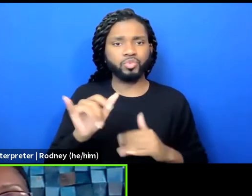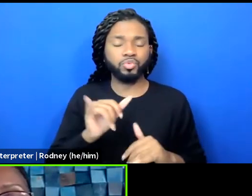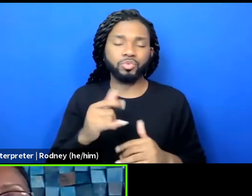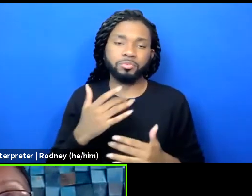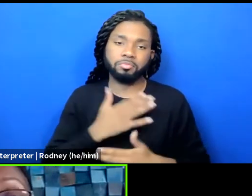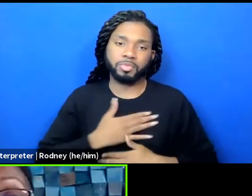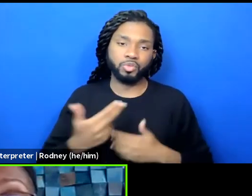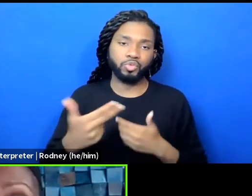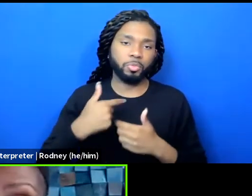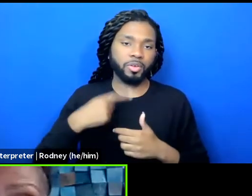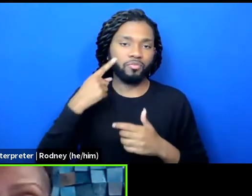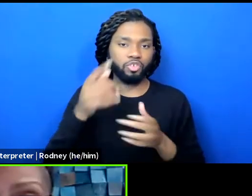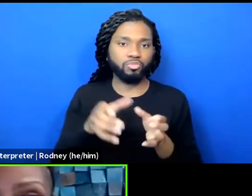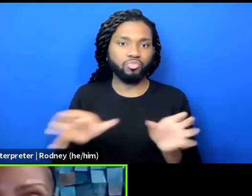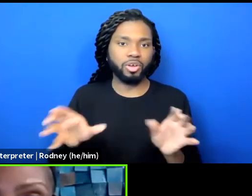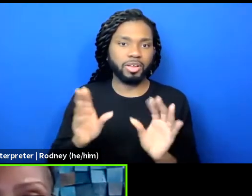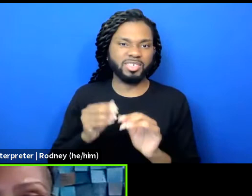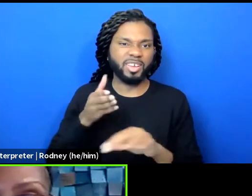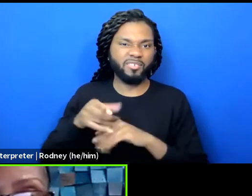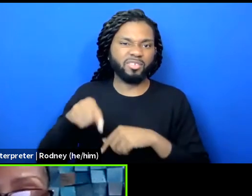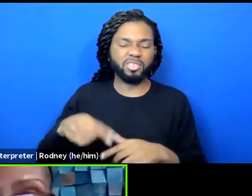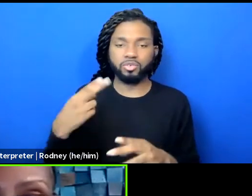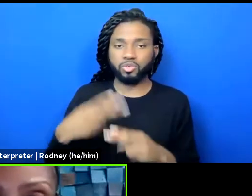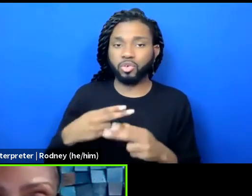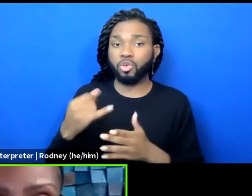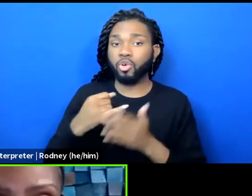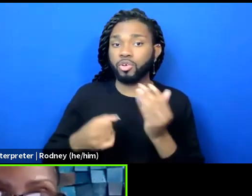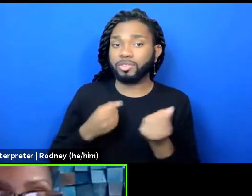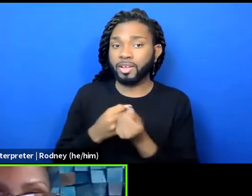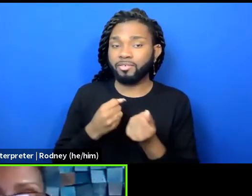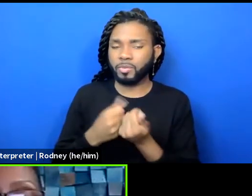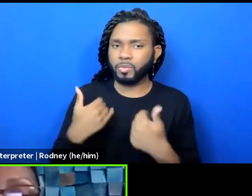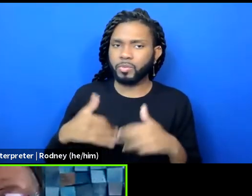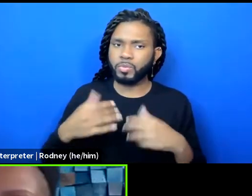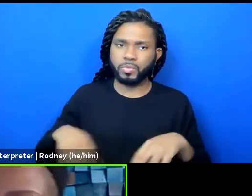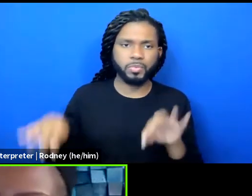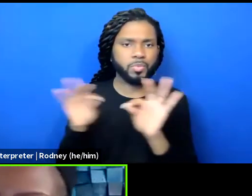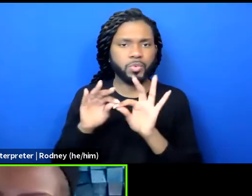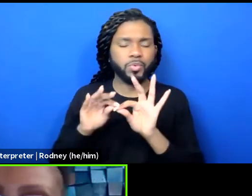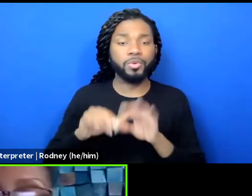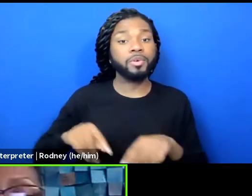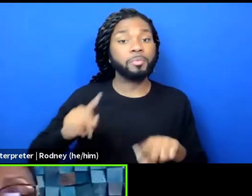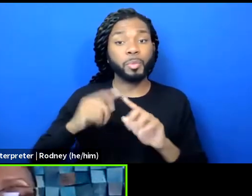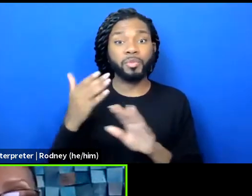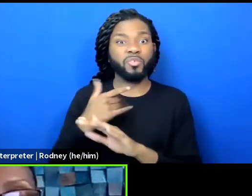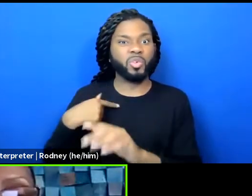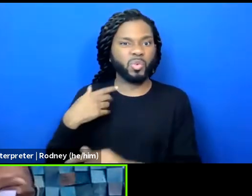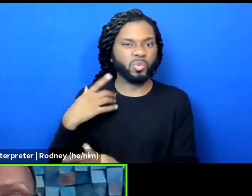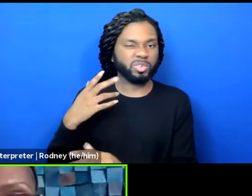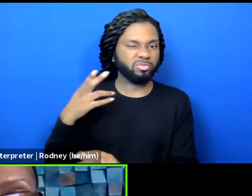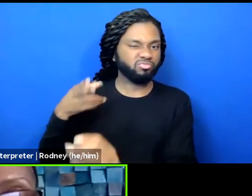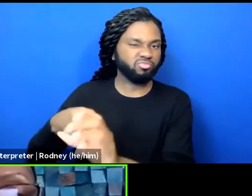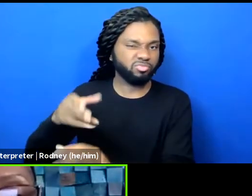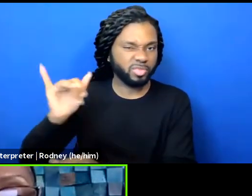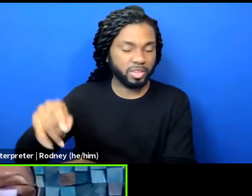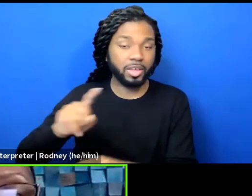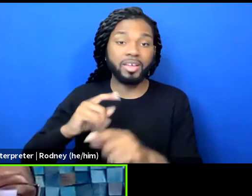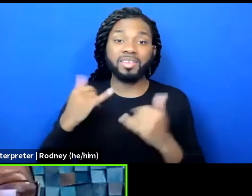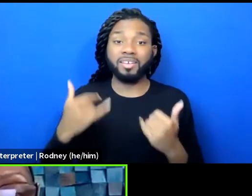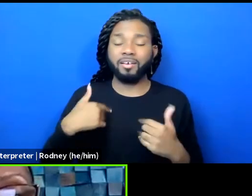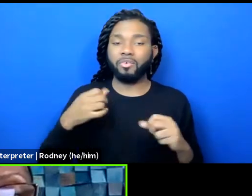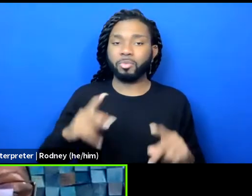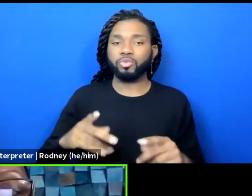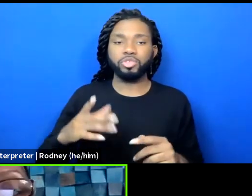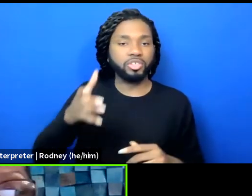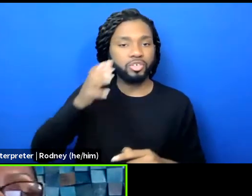for the breakout session right after this, arts advocacy, more important than ever. But before we get there, we have the opportunity to hear from Mr.